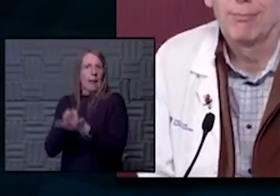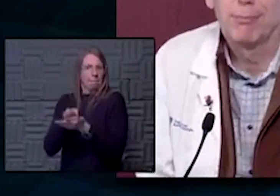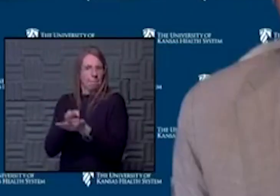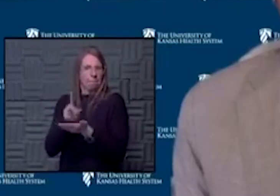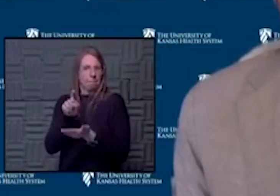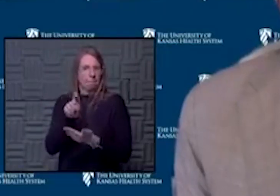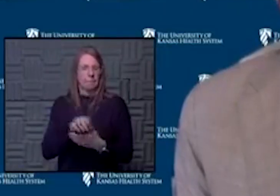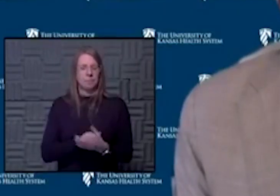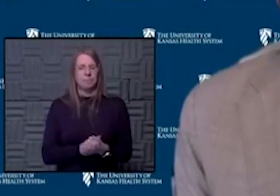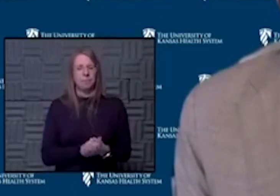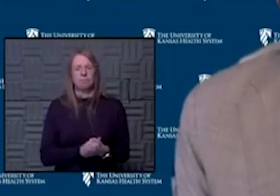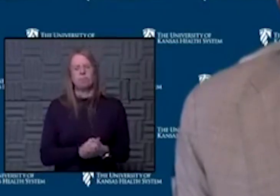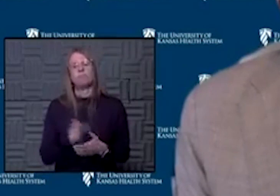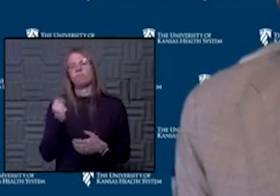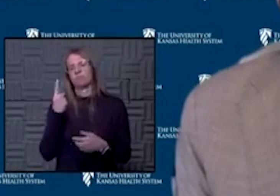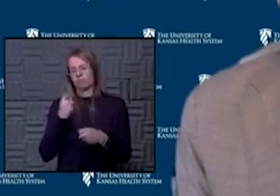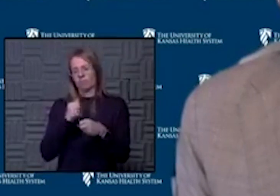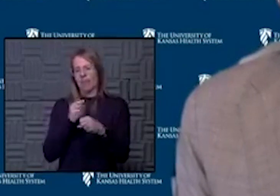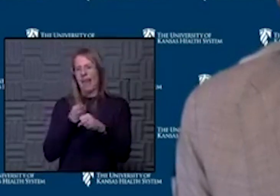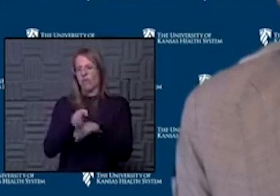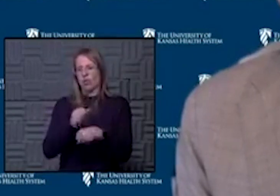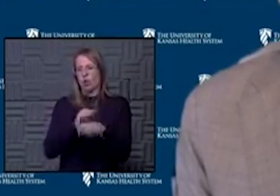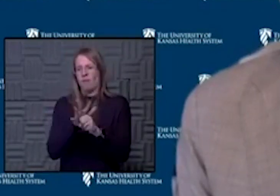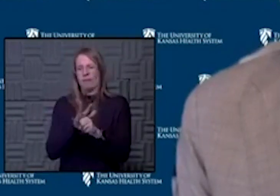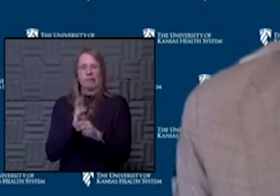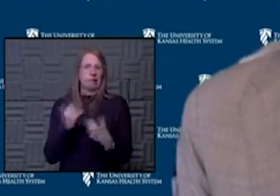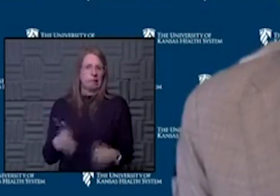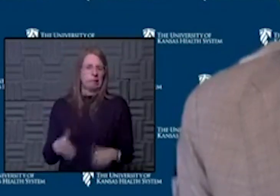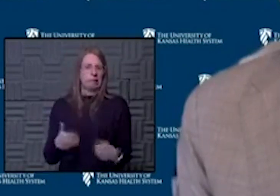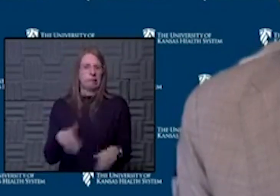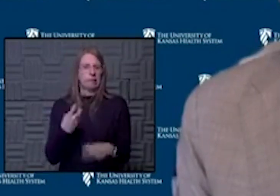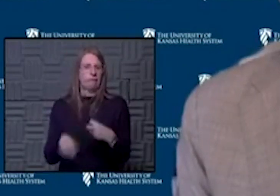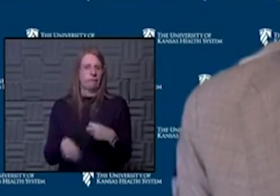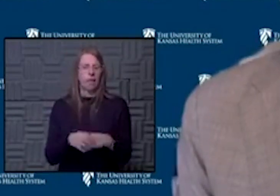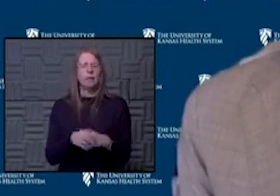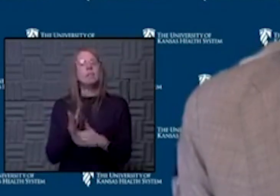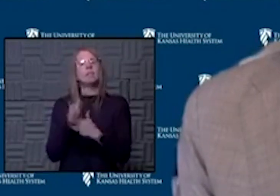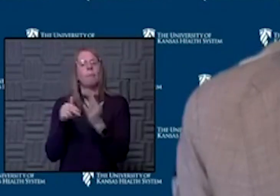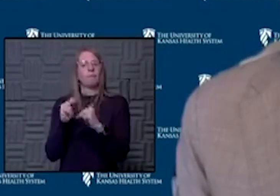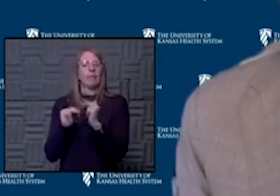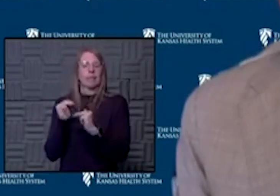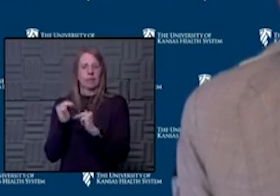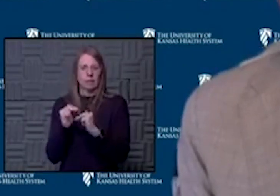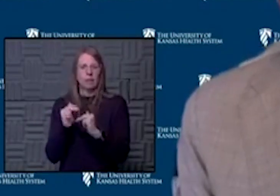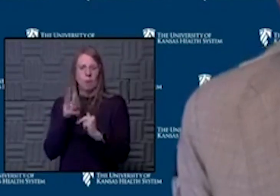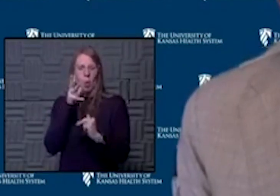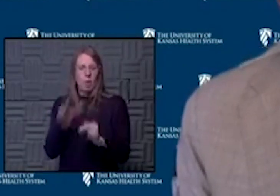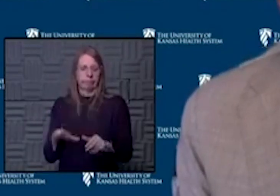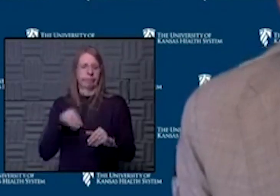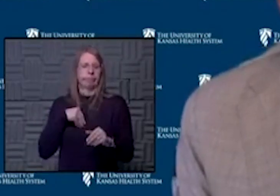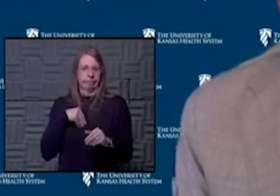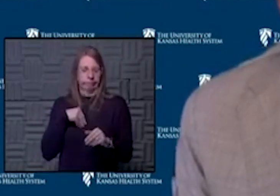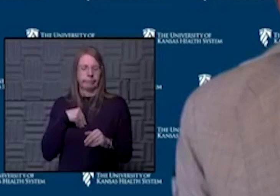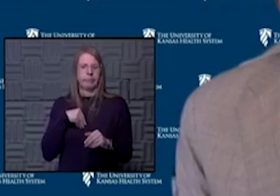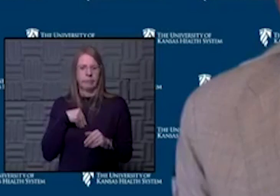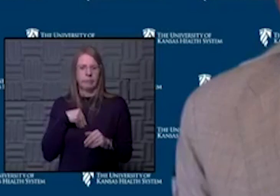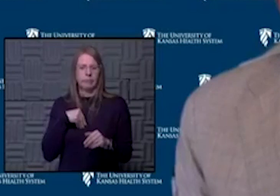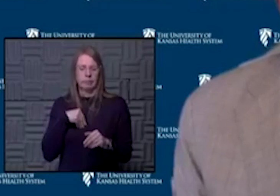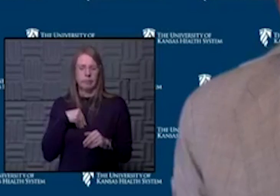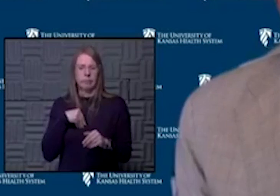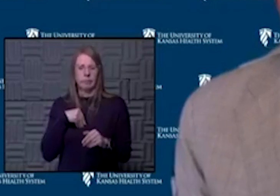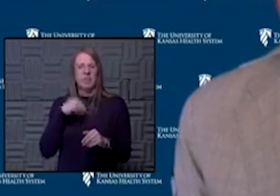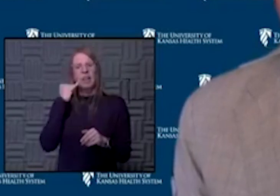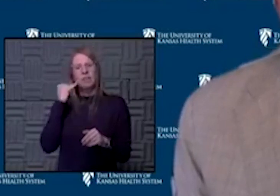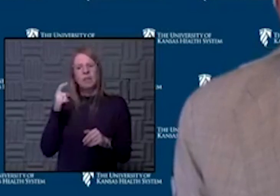Yeah, so post-COVID is a little bit harder. There are facilities that will take if the need is